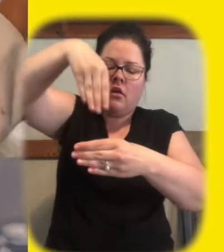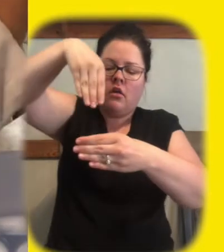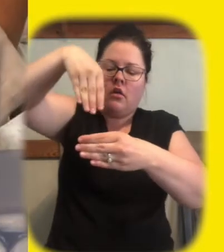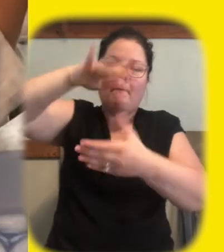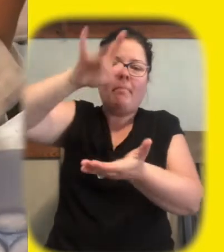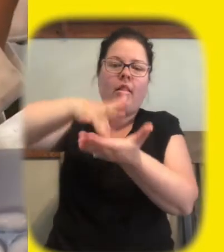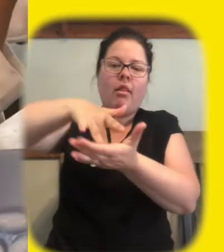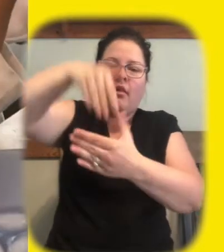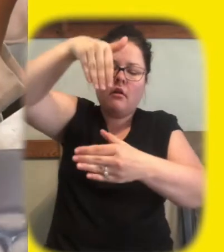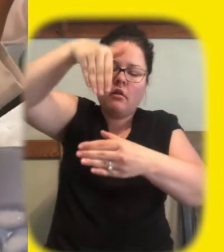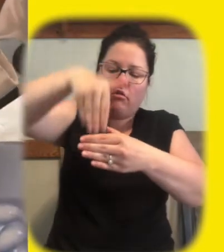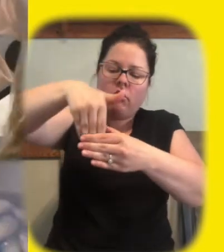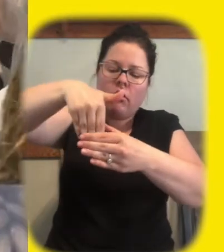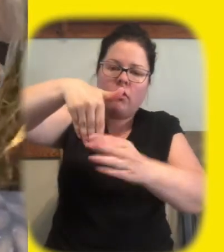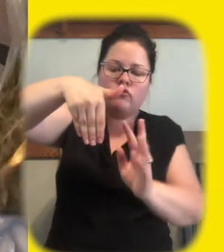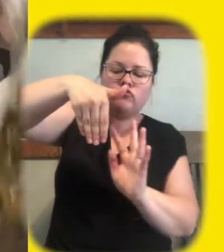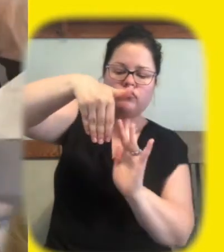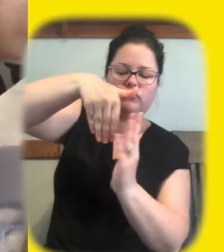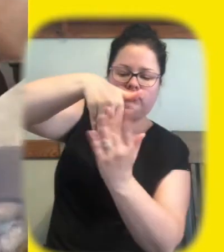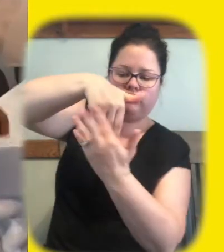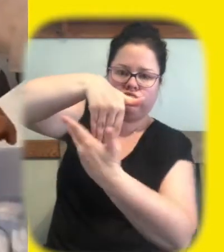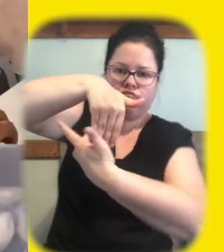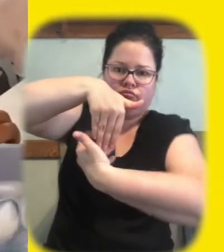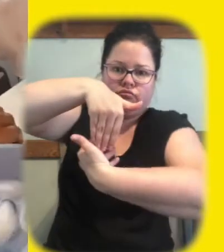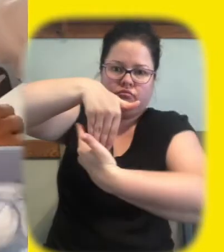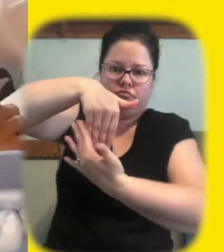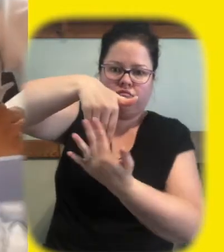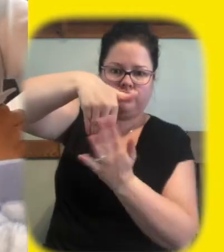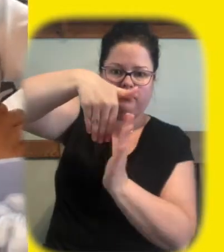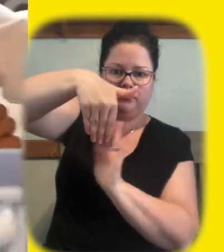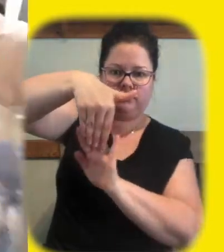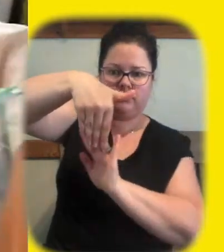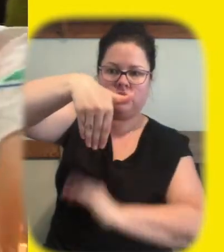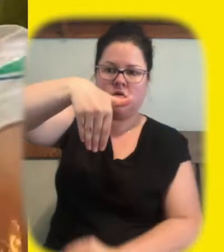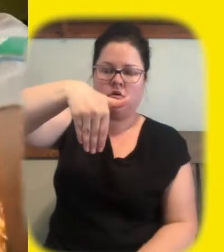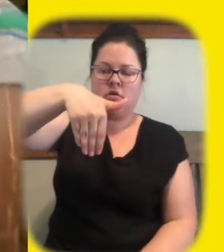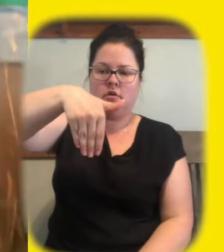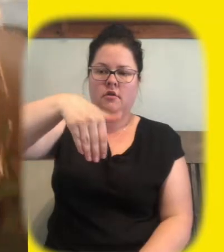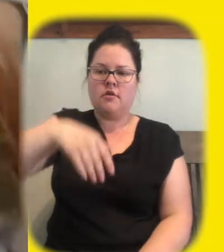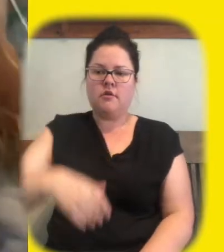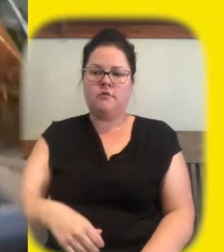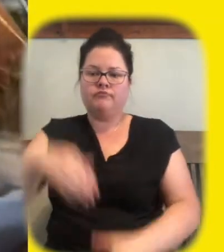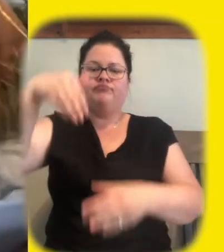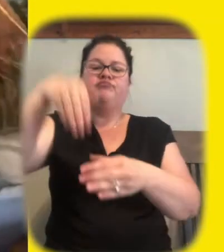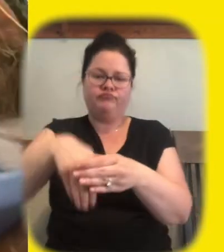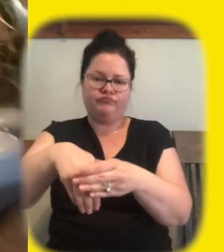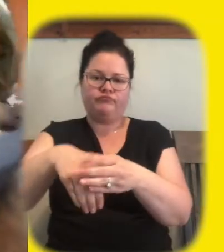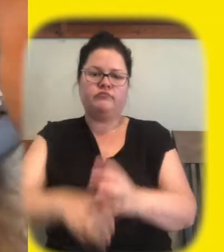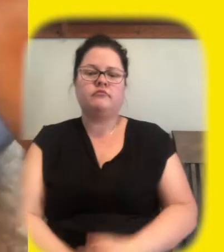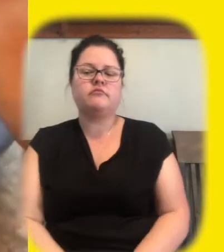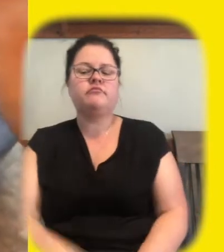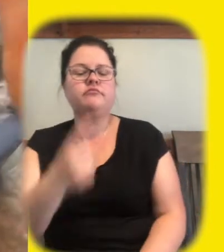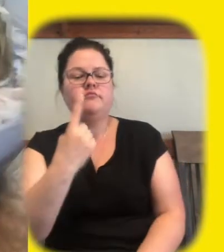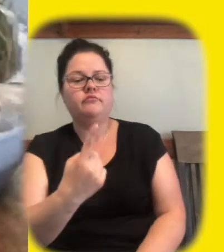hopefully the dog did not pee in this grass there we go okay so don't let anything get in there